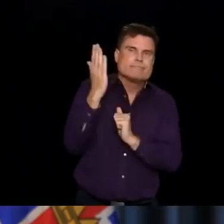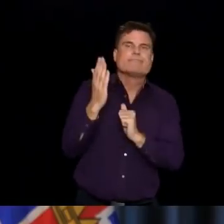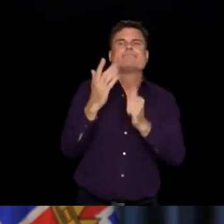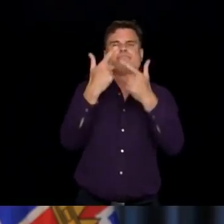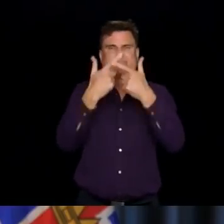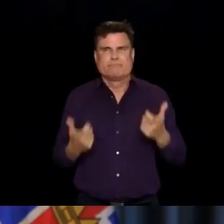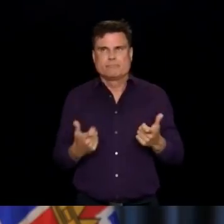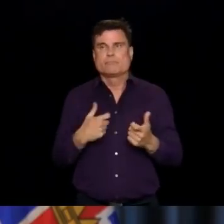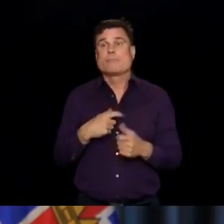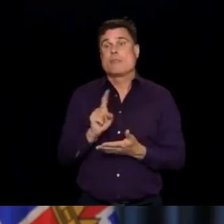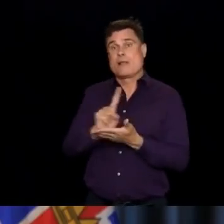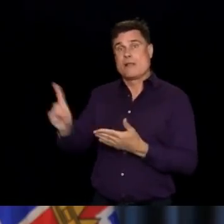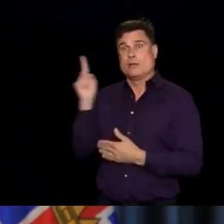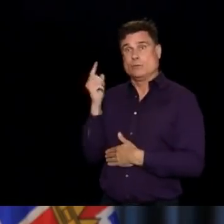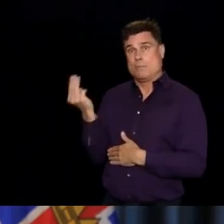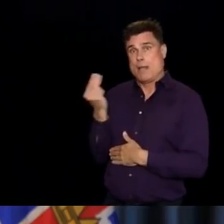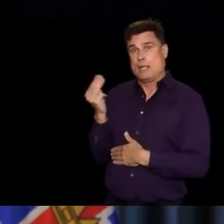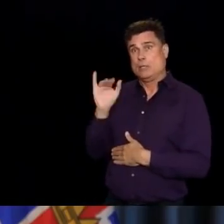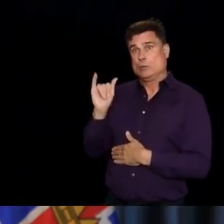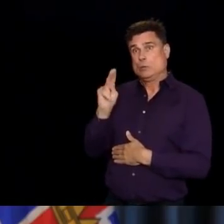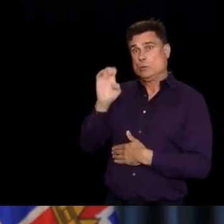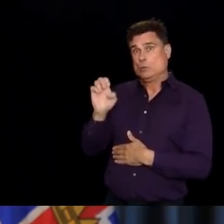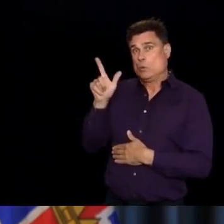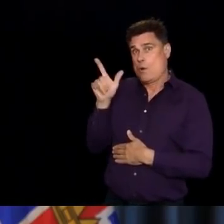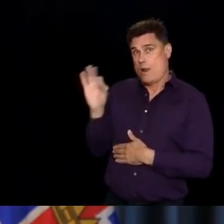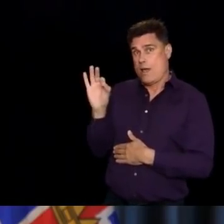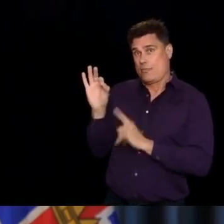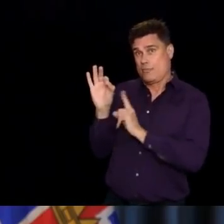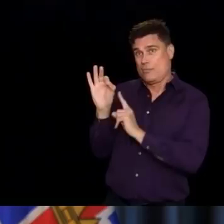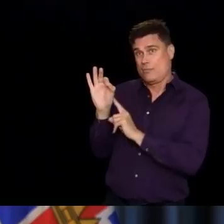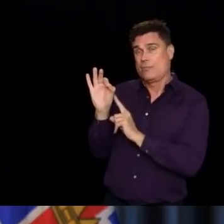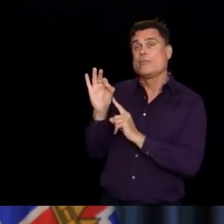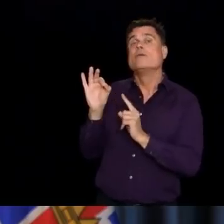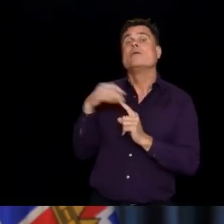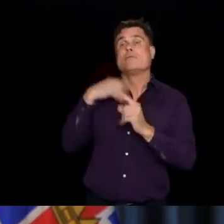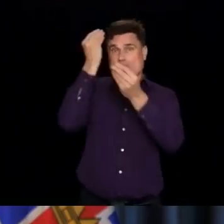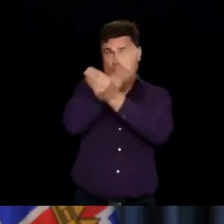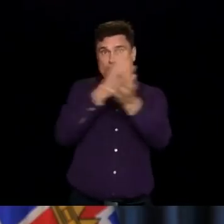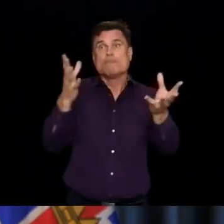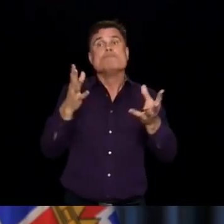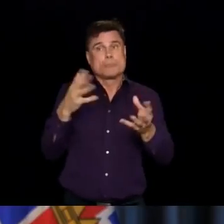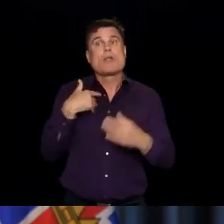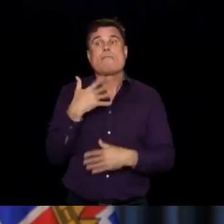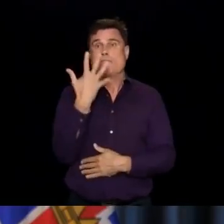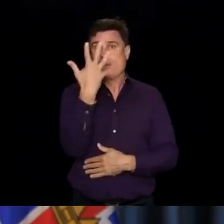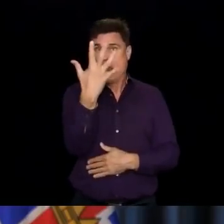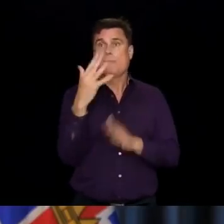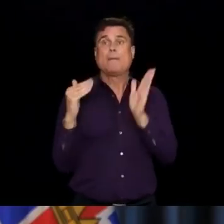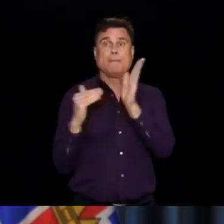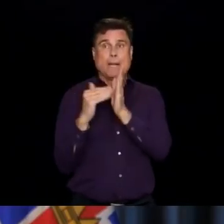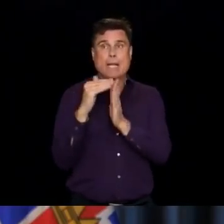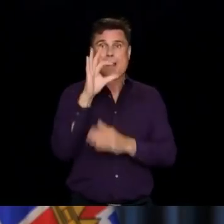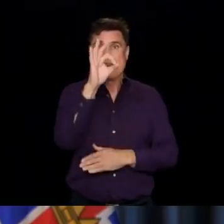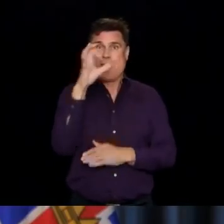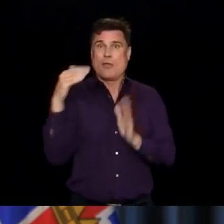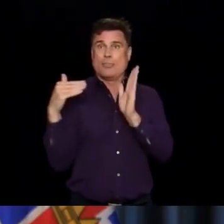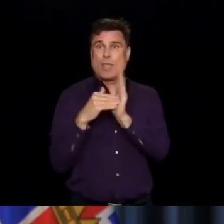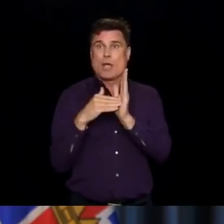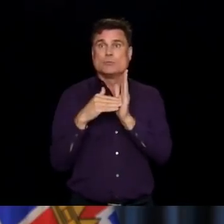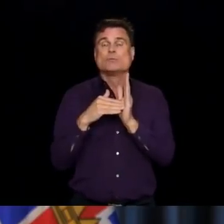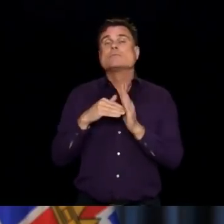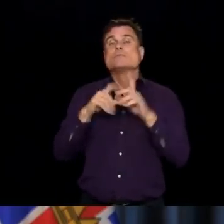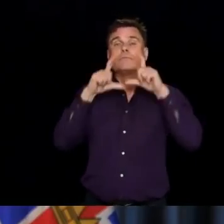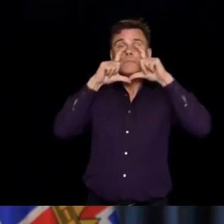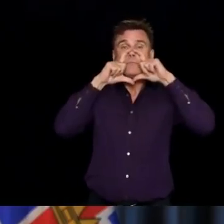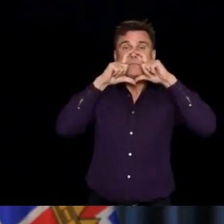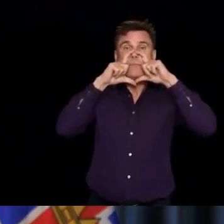29th, we had procured since the end of March, 5,933,095 equivalent